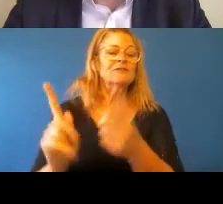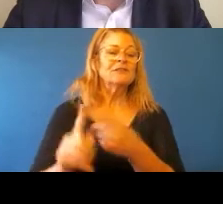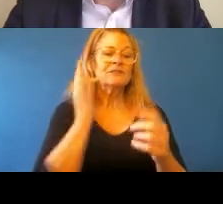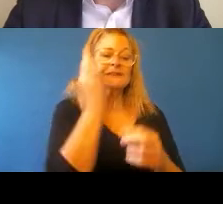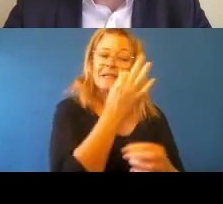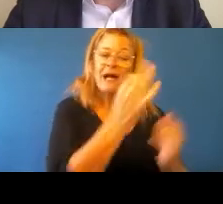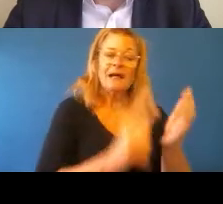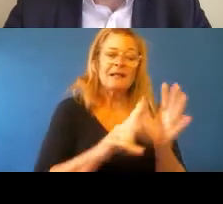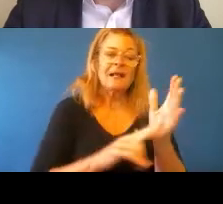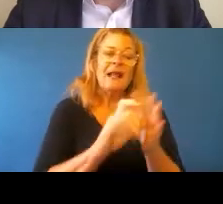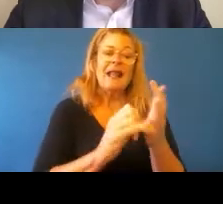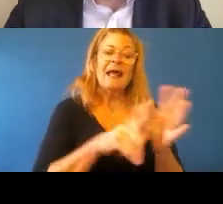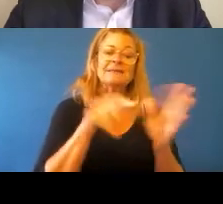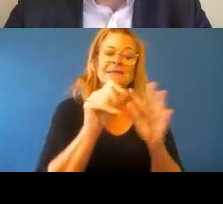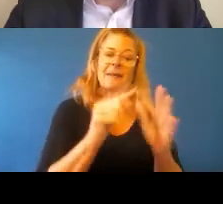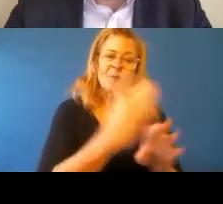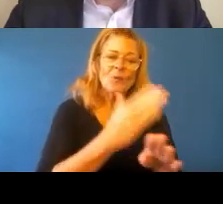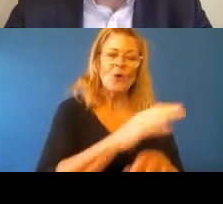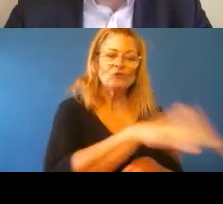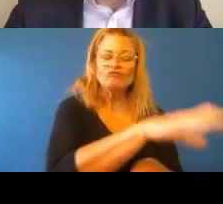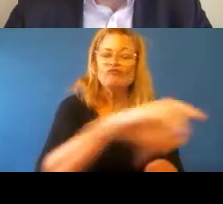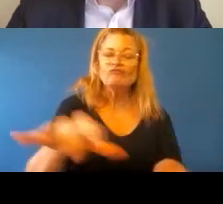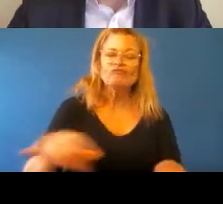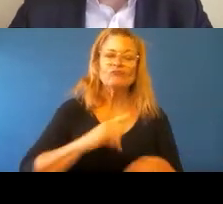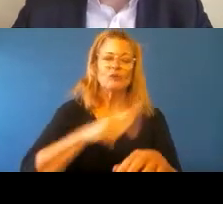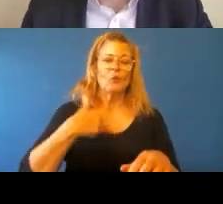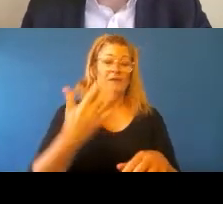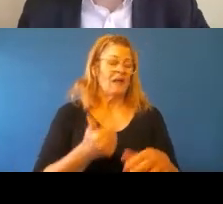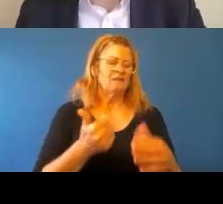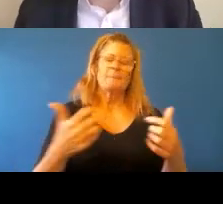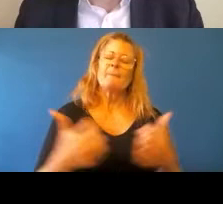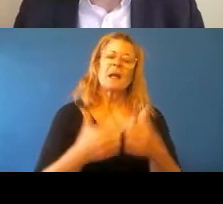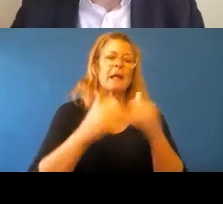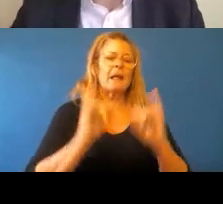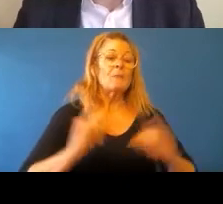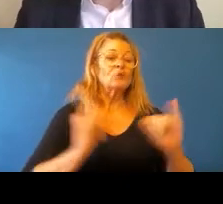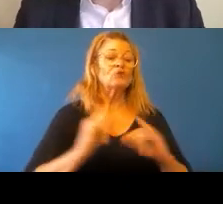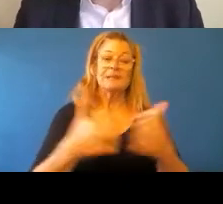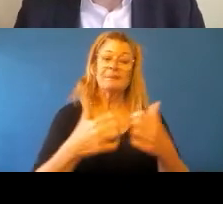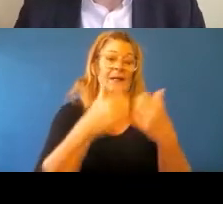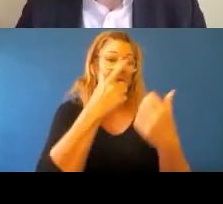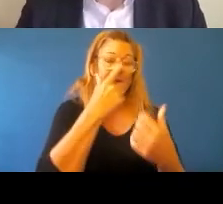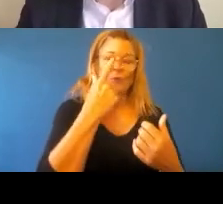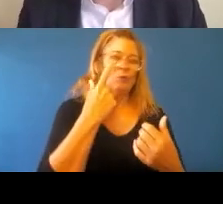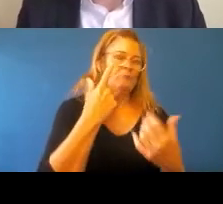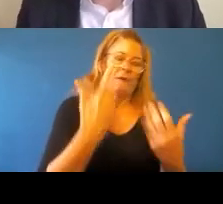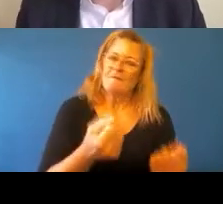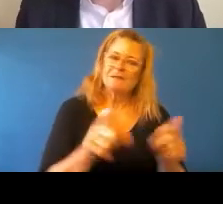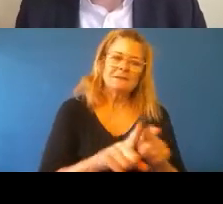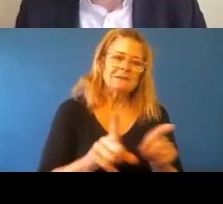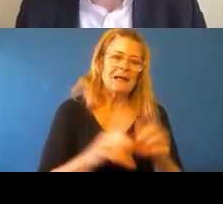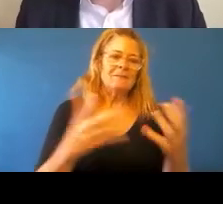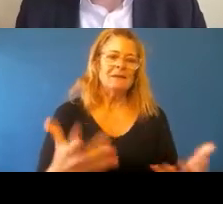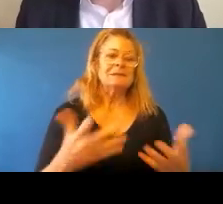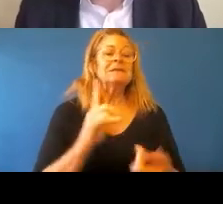projects. We've had numerous emergencies that everyone experiences. And it's funny, you should say, because it's not, it's only often when